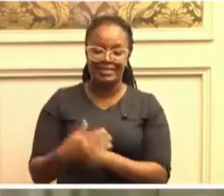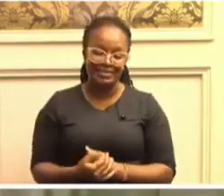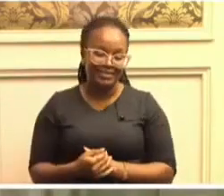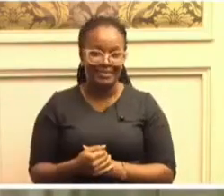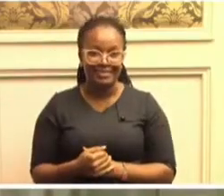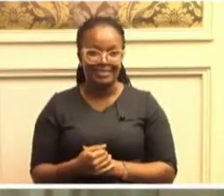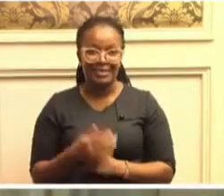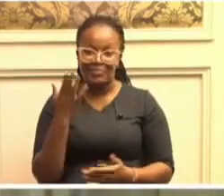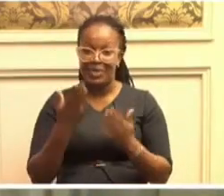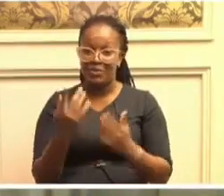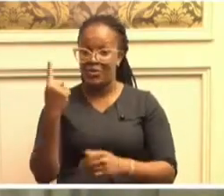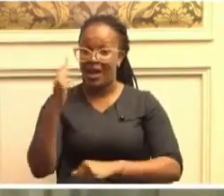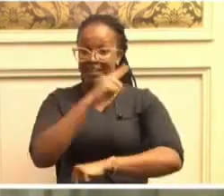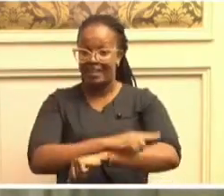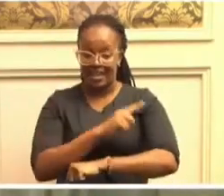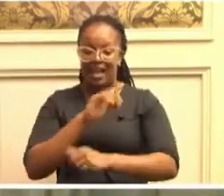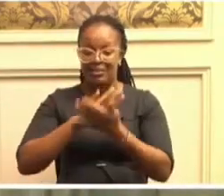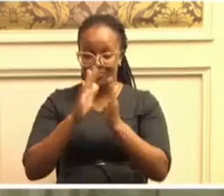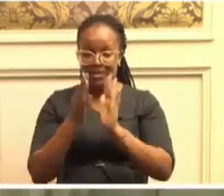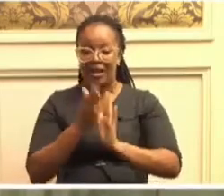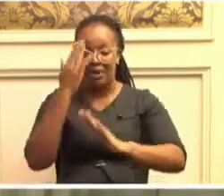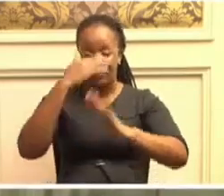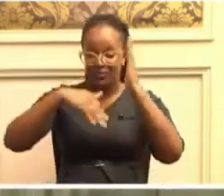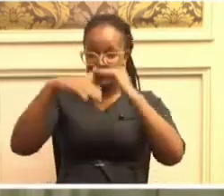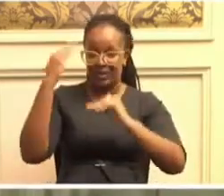Maybe one day I'll be a professor of law.